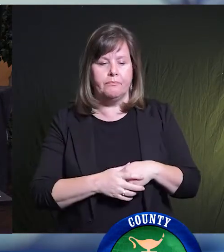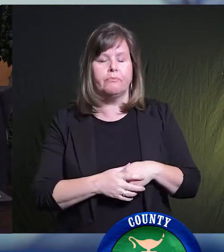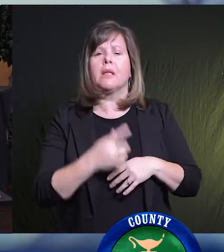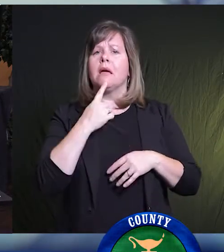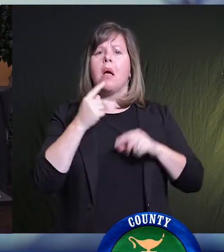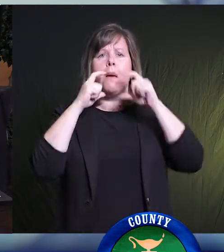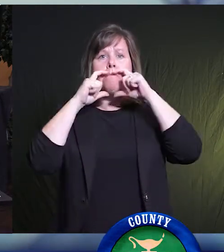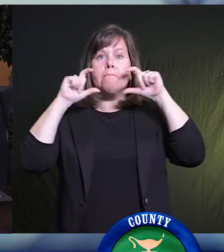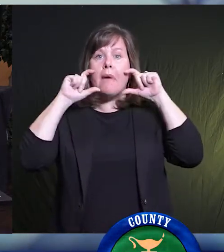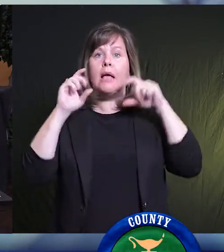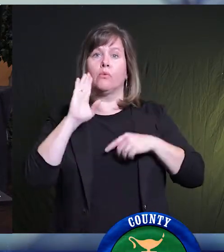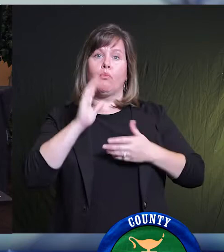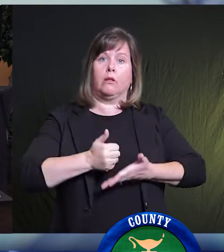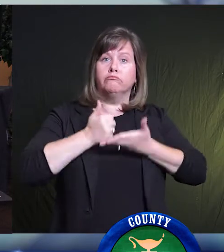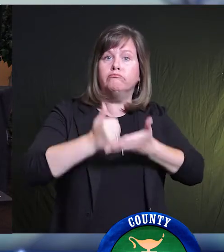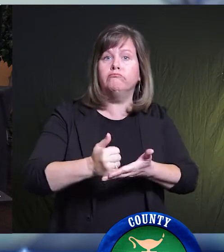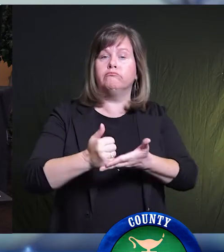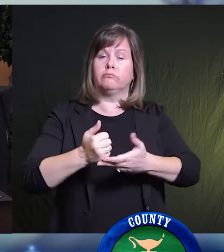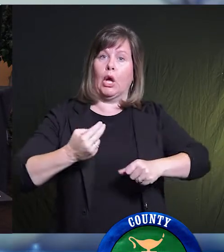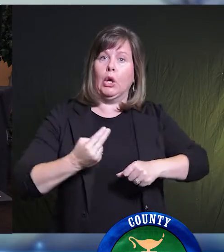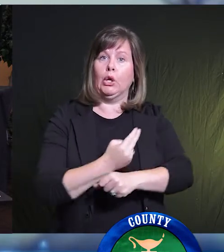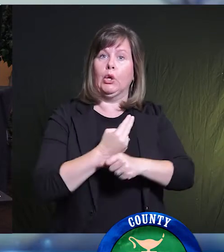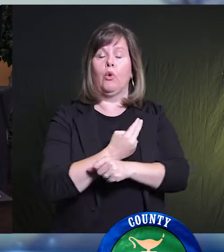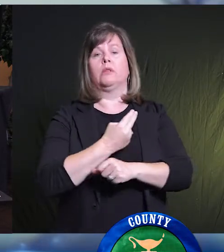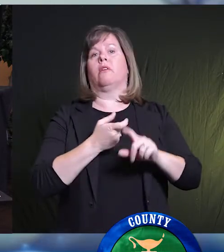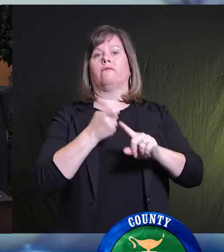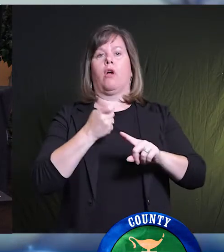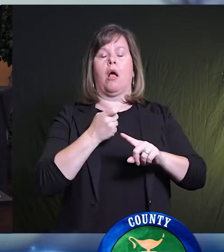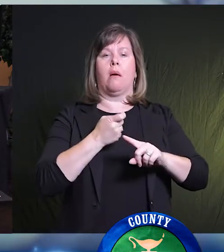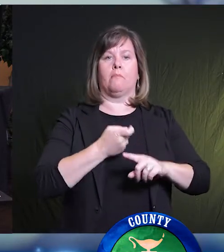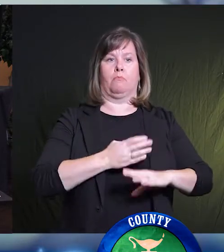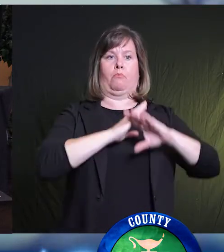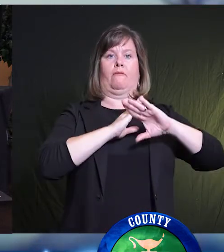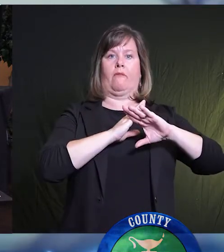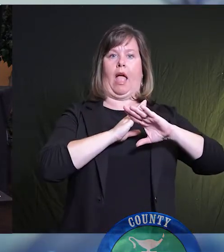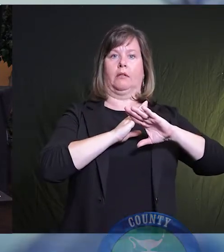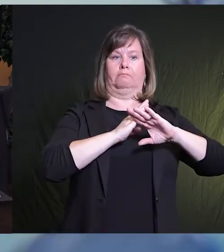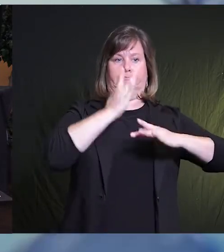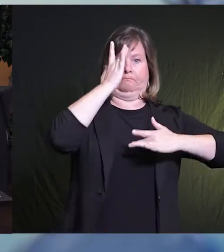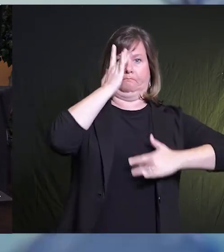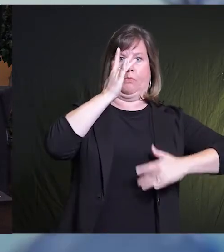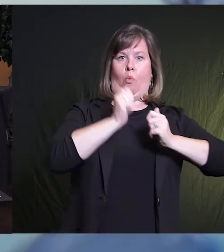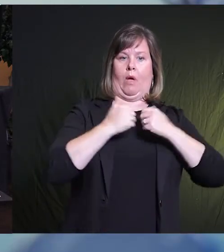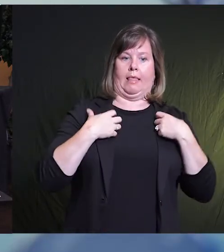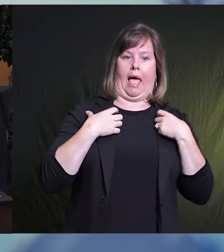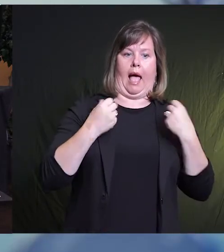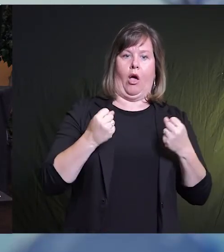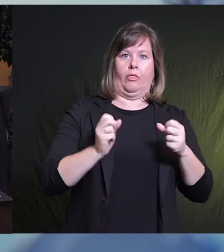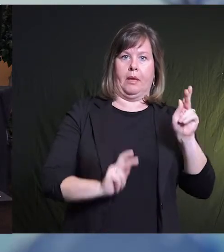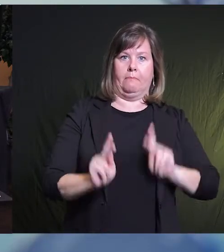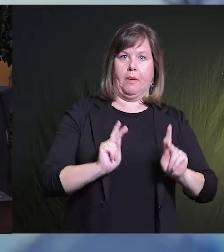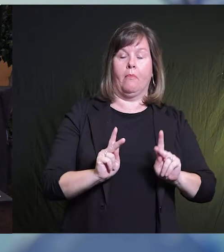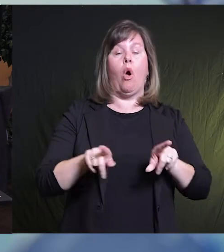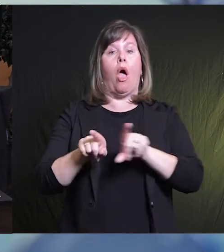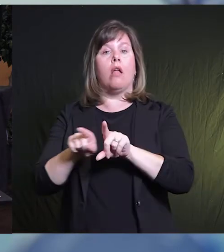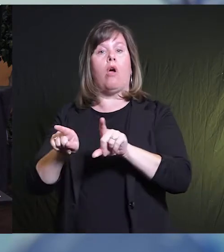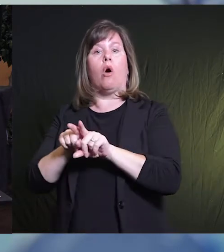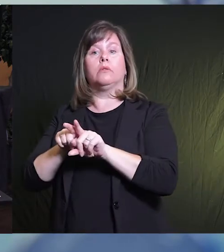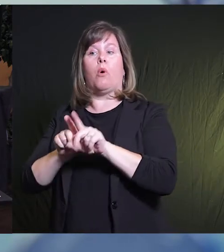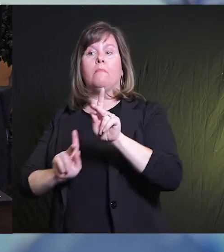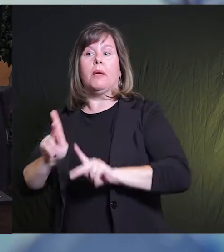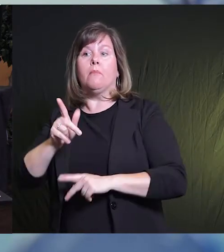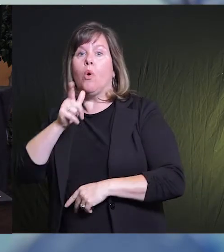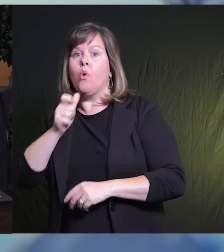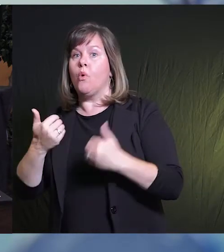notably masks are found to be useful with respect to both preventing illness in healthy persons and preventing asymptomatic